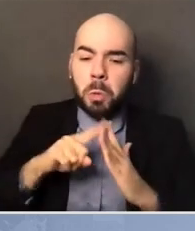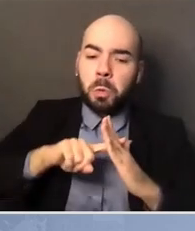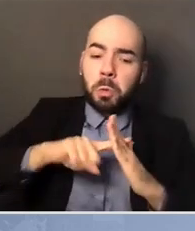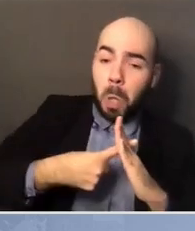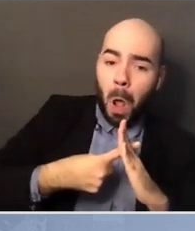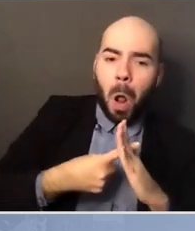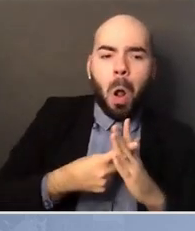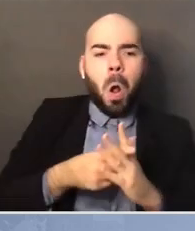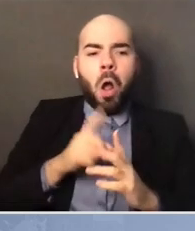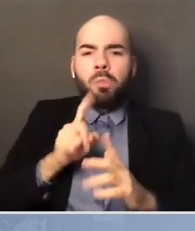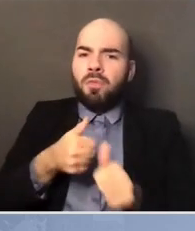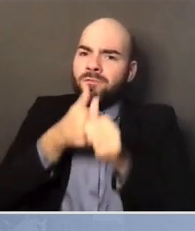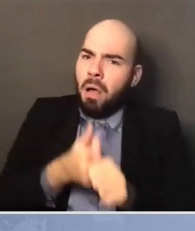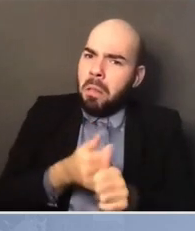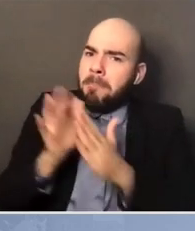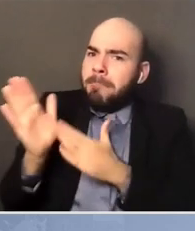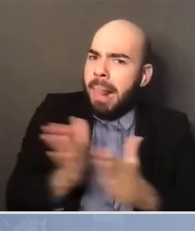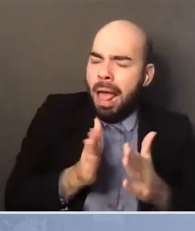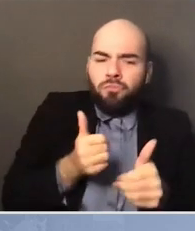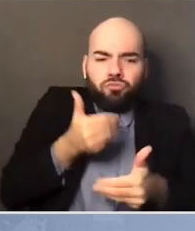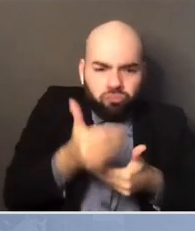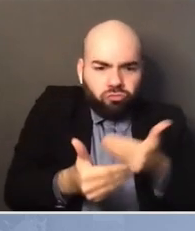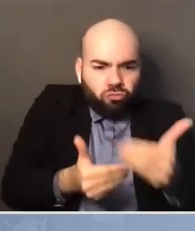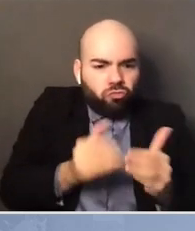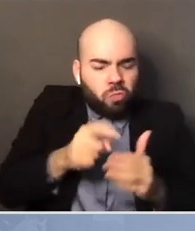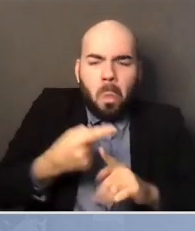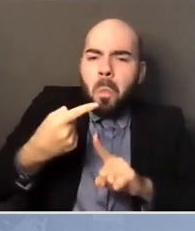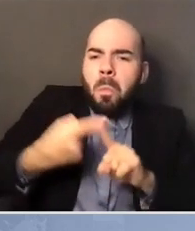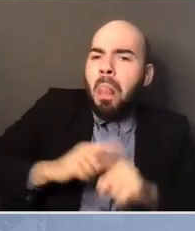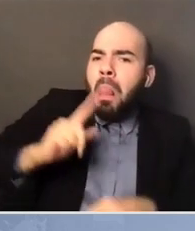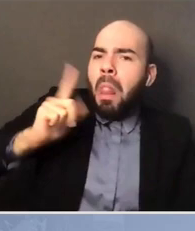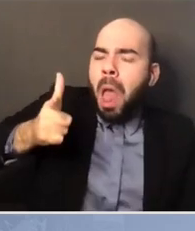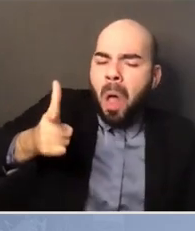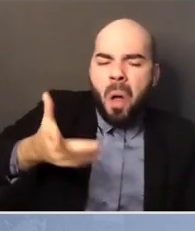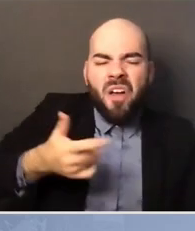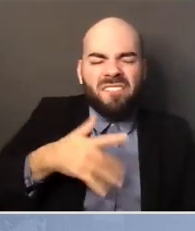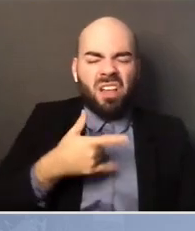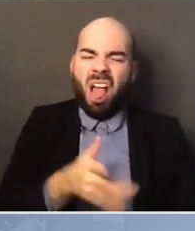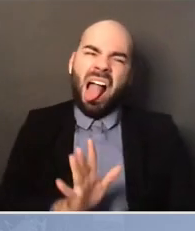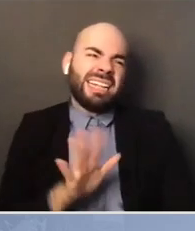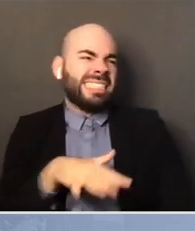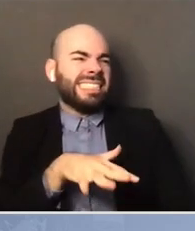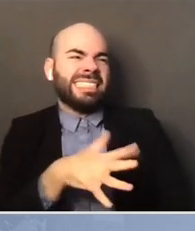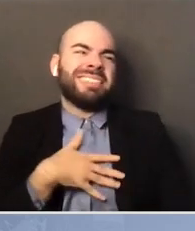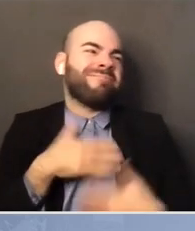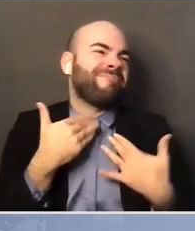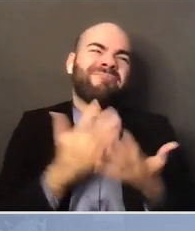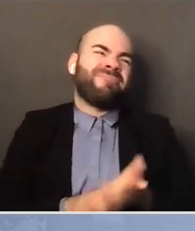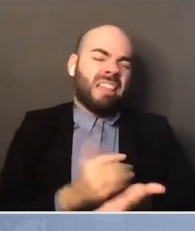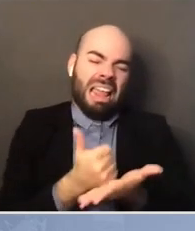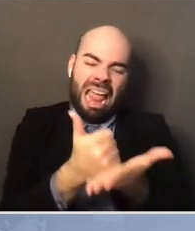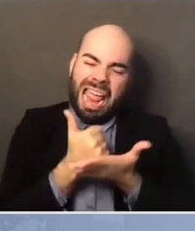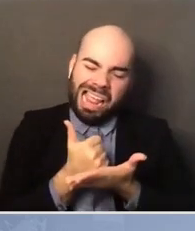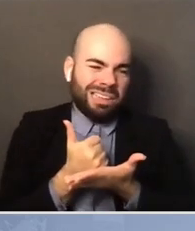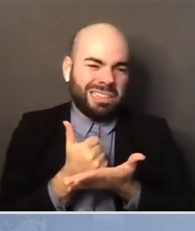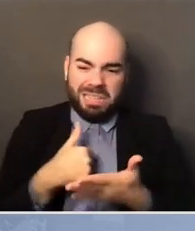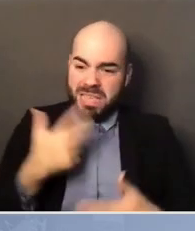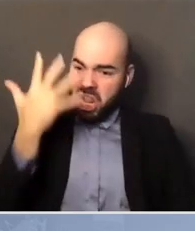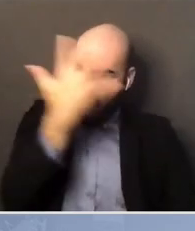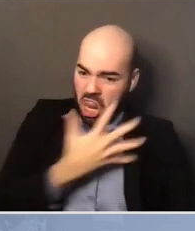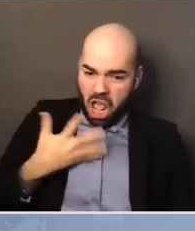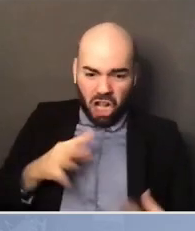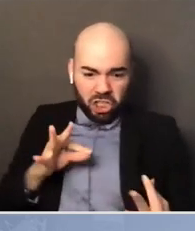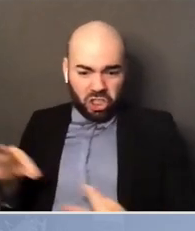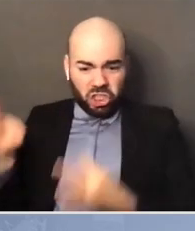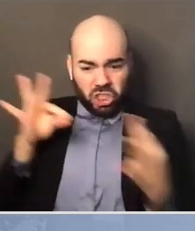And, you know, after about a month, they say, you know what, this isn't helping me. I'm not looking like The